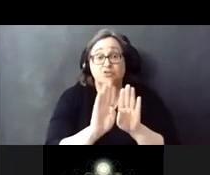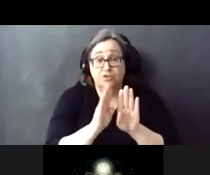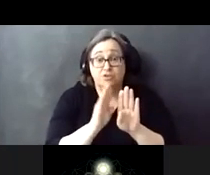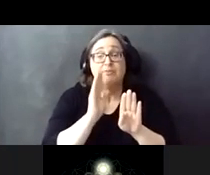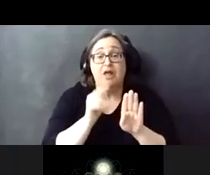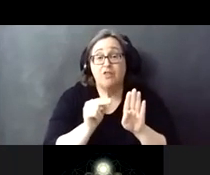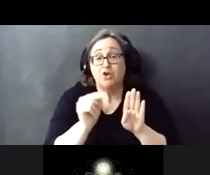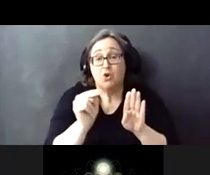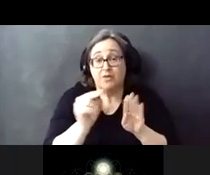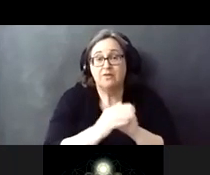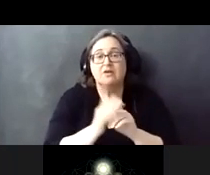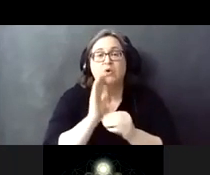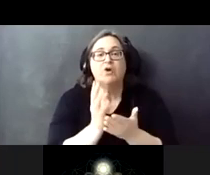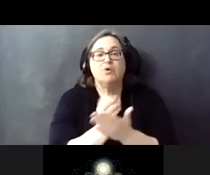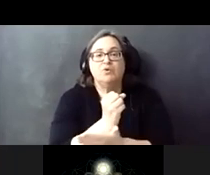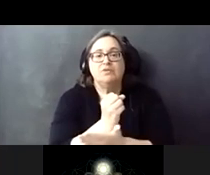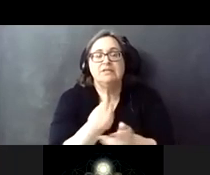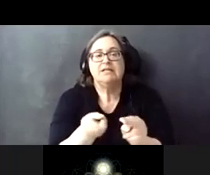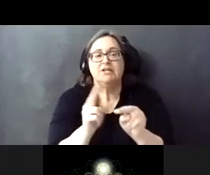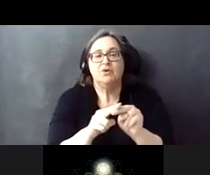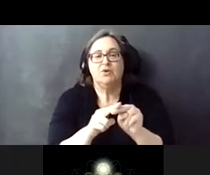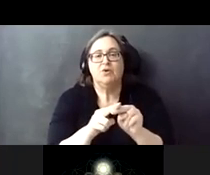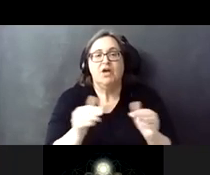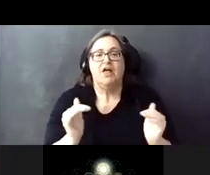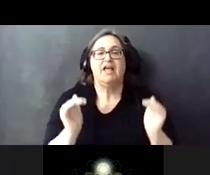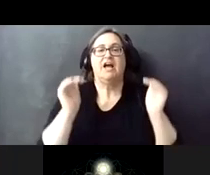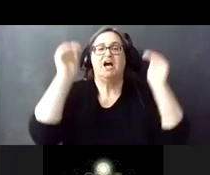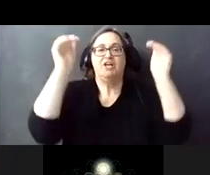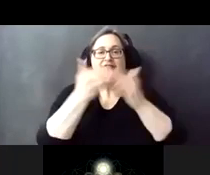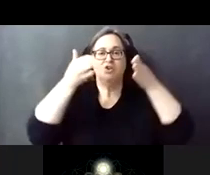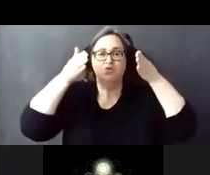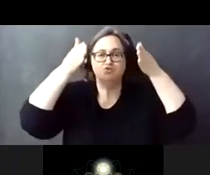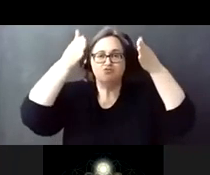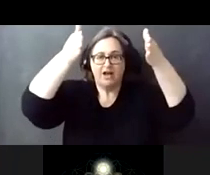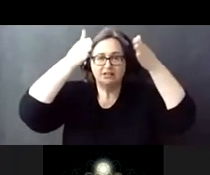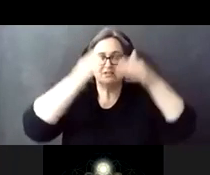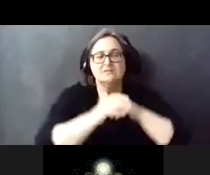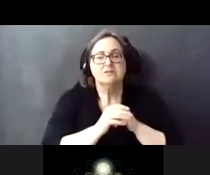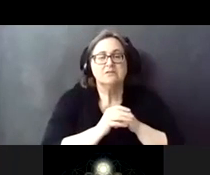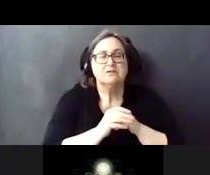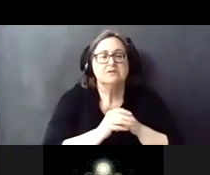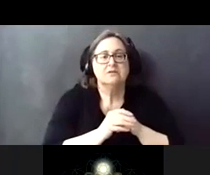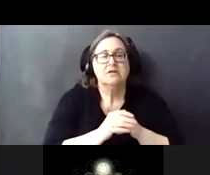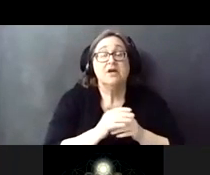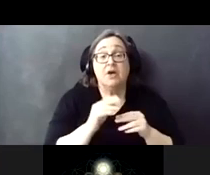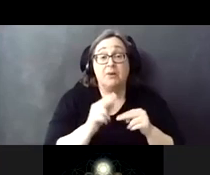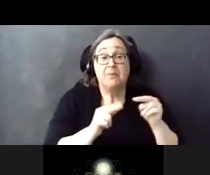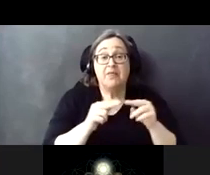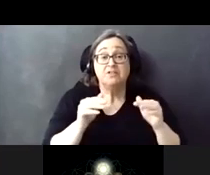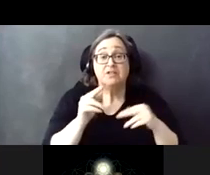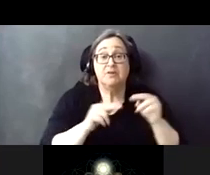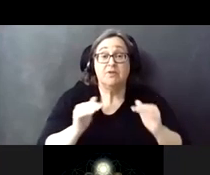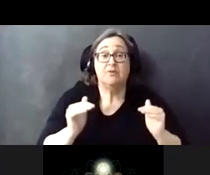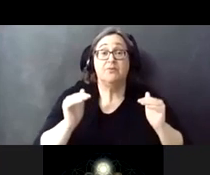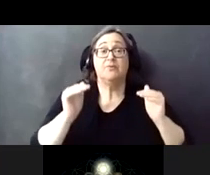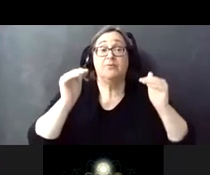street, and it takes advantage of the increased height provided by the new track structure. The building height steps up